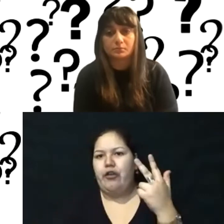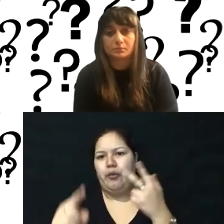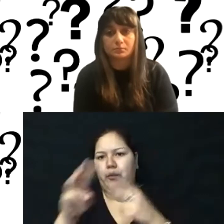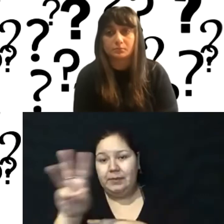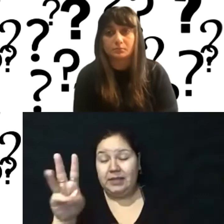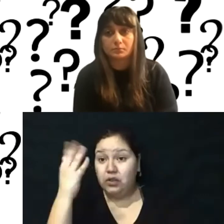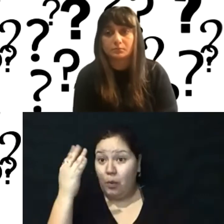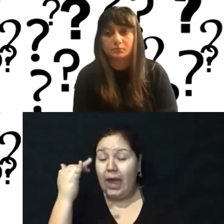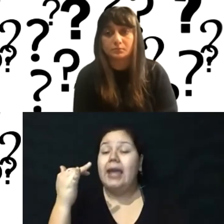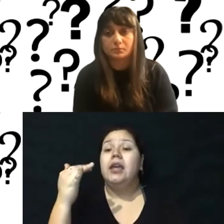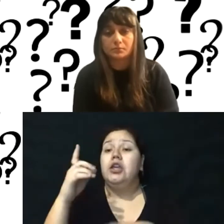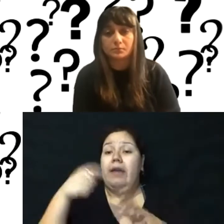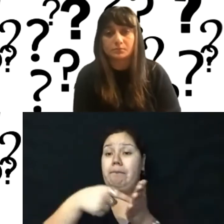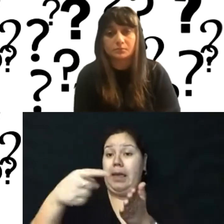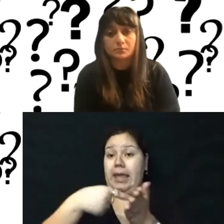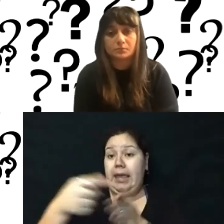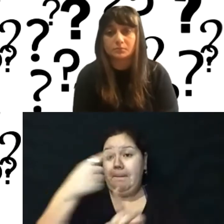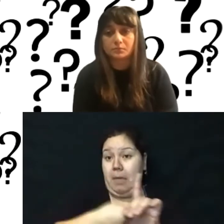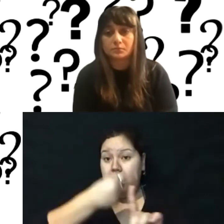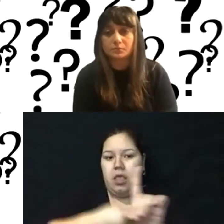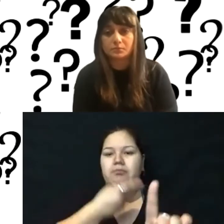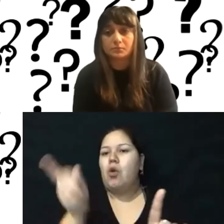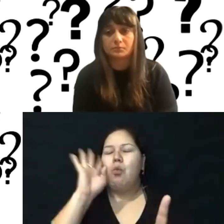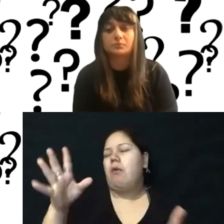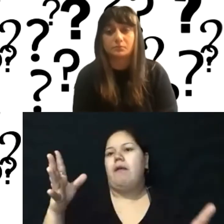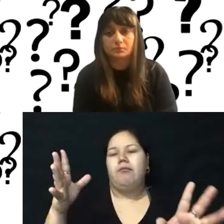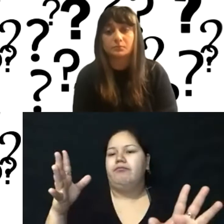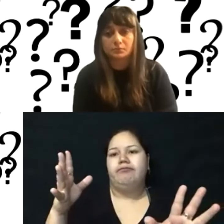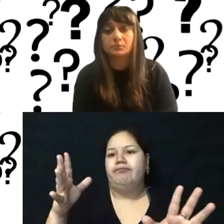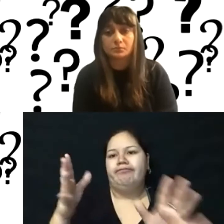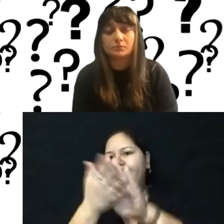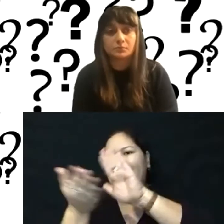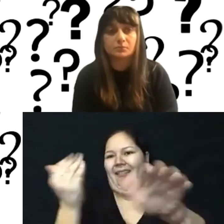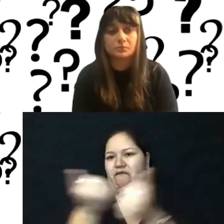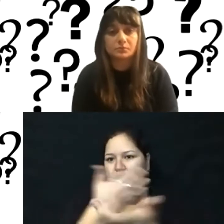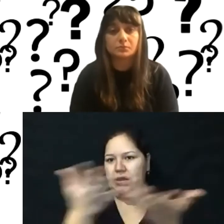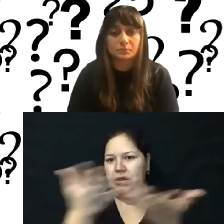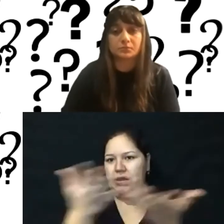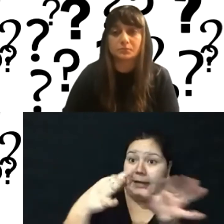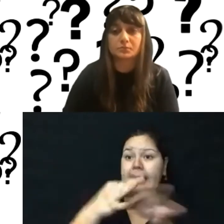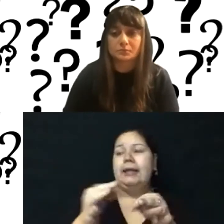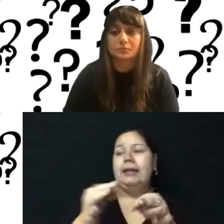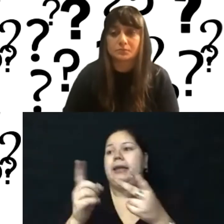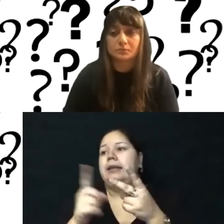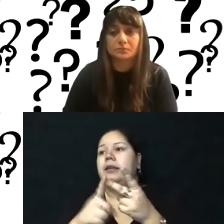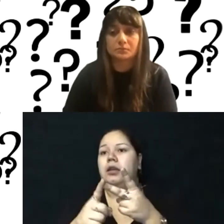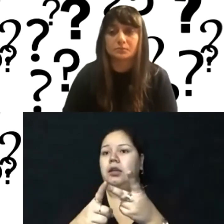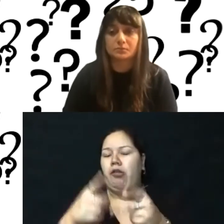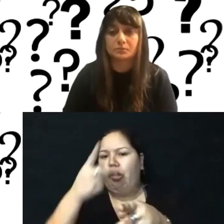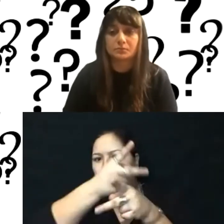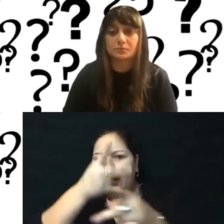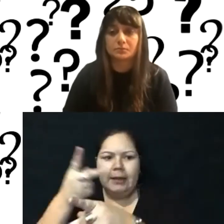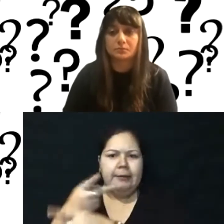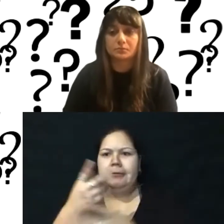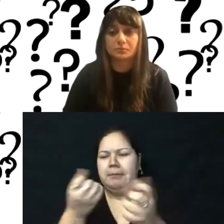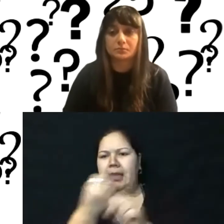uh, they will handle everything. So updating and all of the different aspects of, you know, looking after the care and maintenance. And